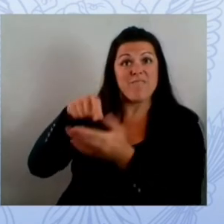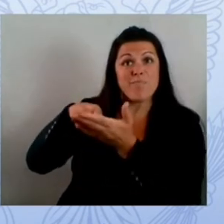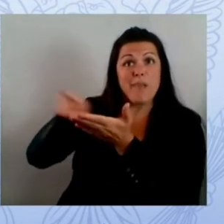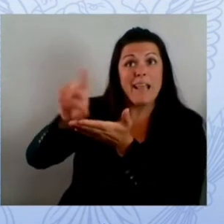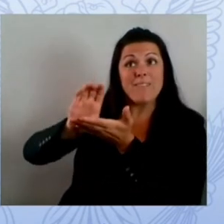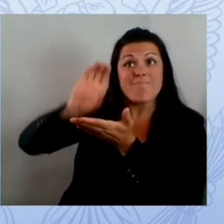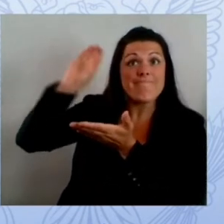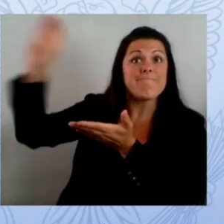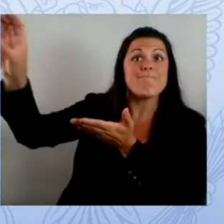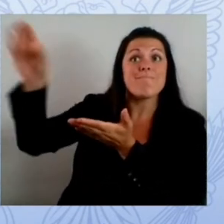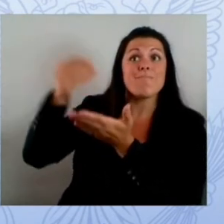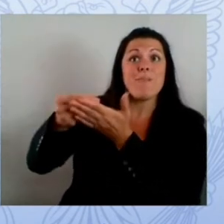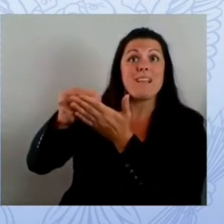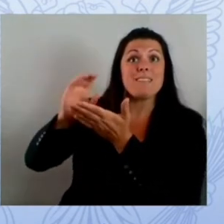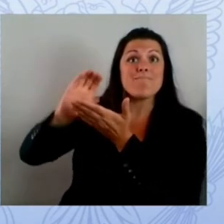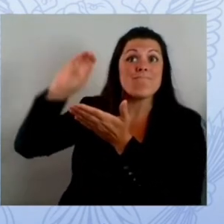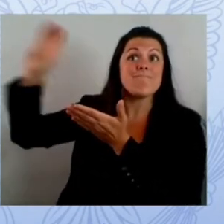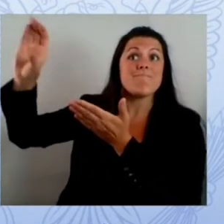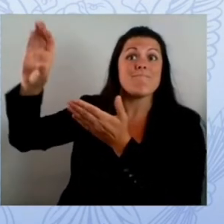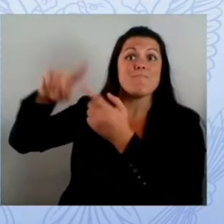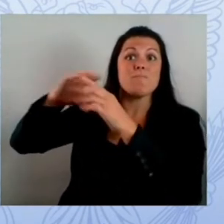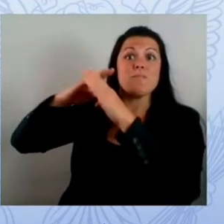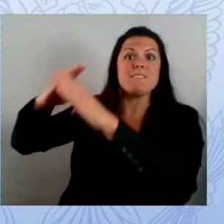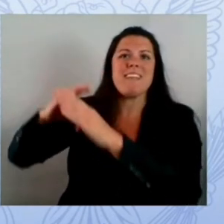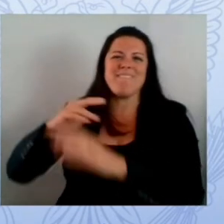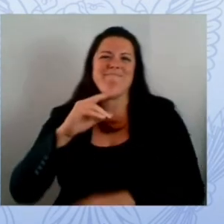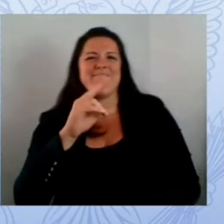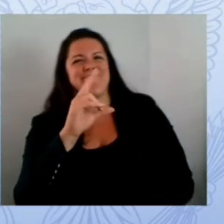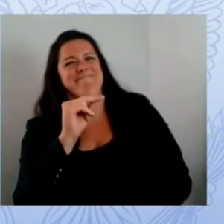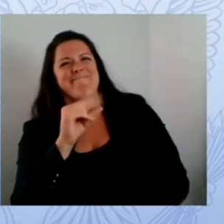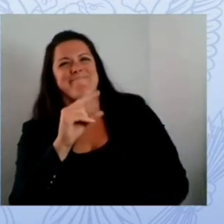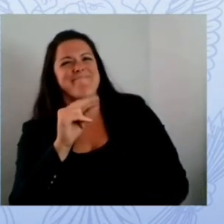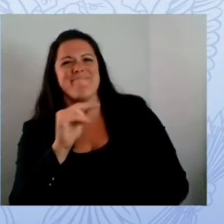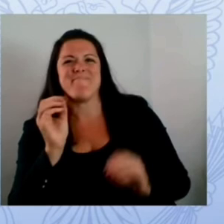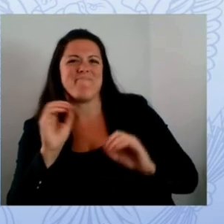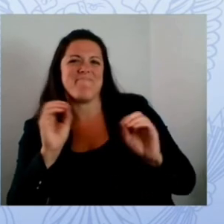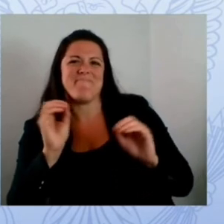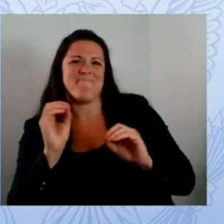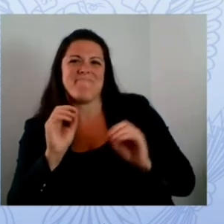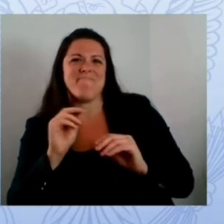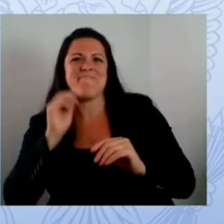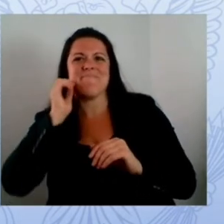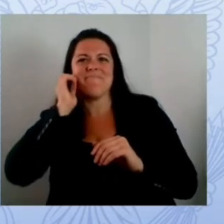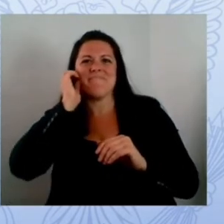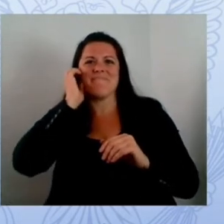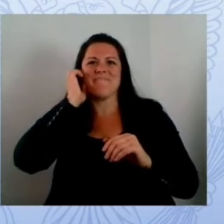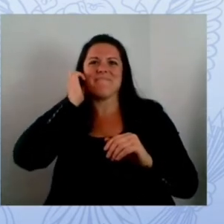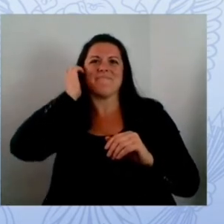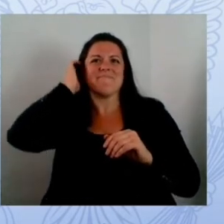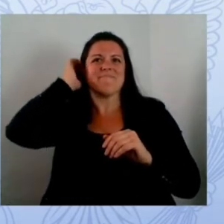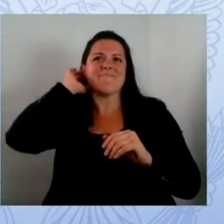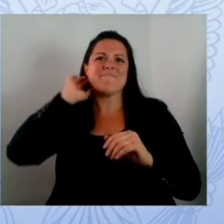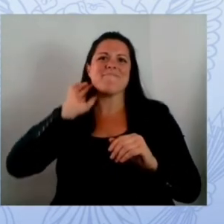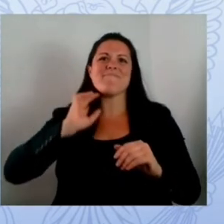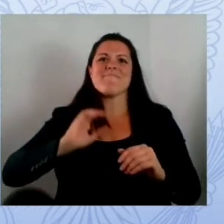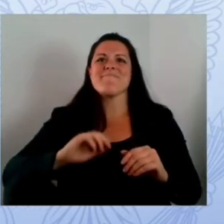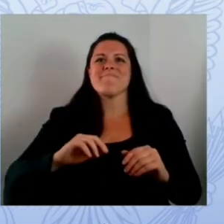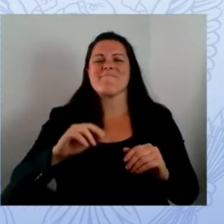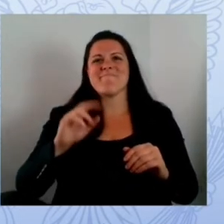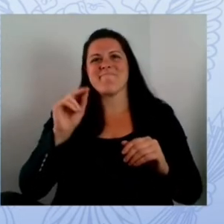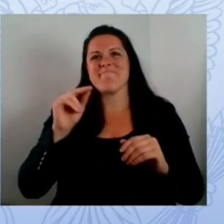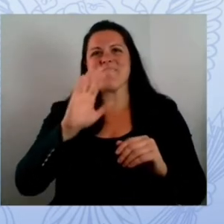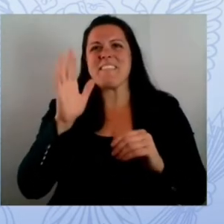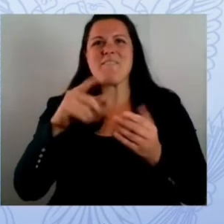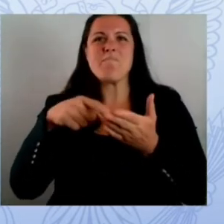that we would never and by the way that was a very elegantly stated recommendation from our partners at the fbi